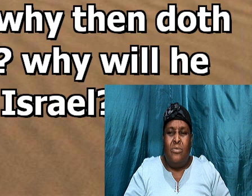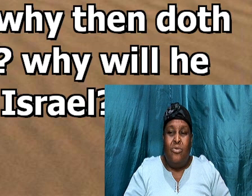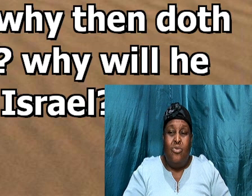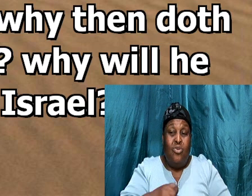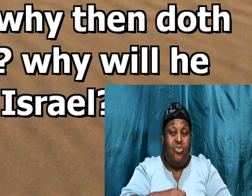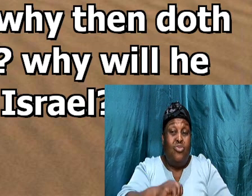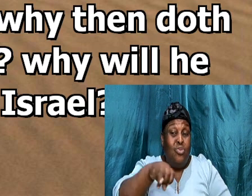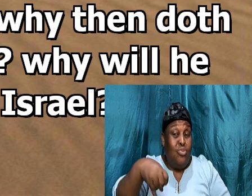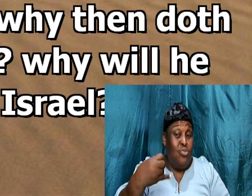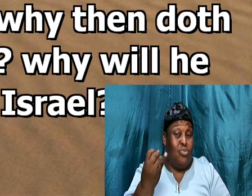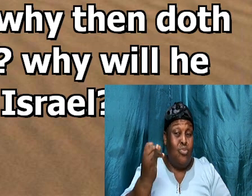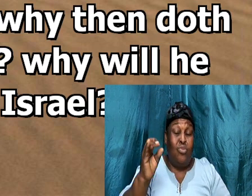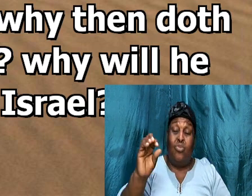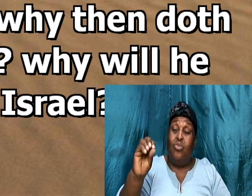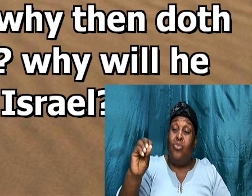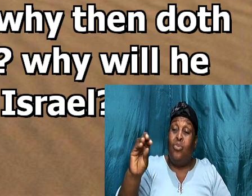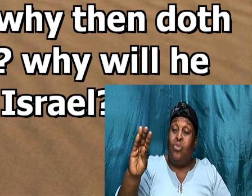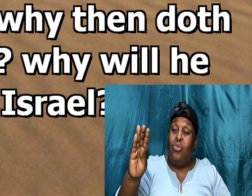the people,